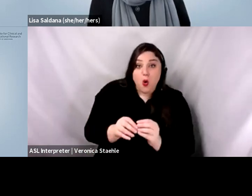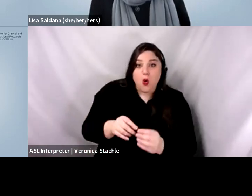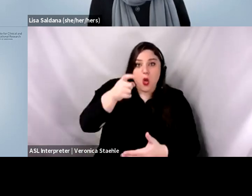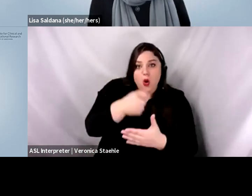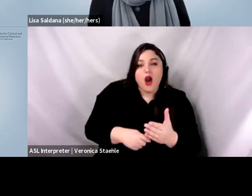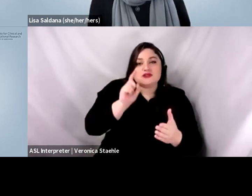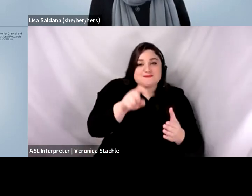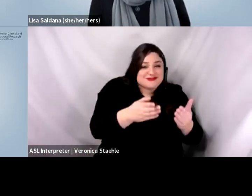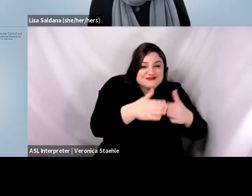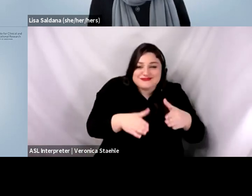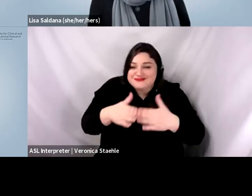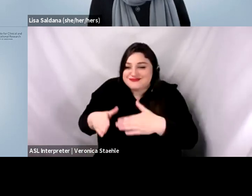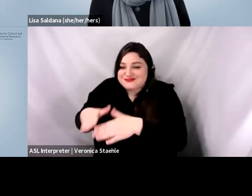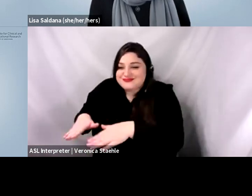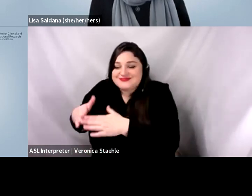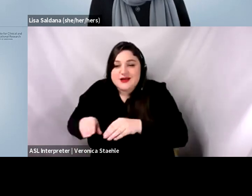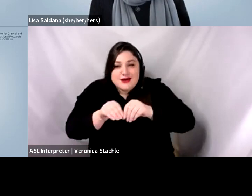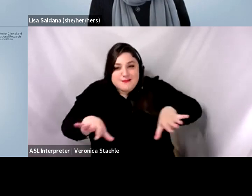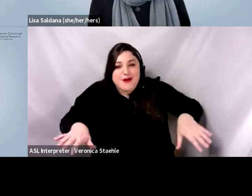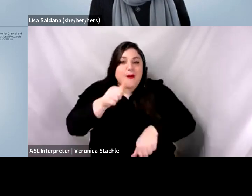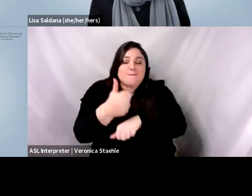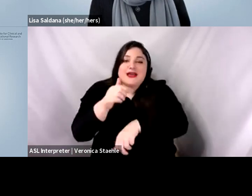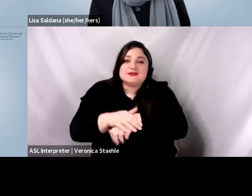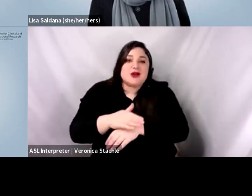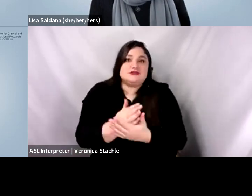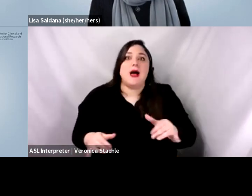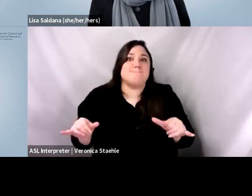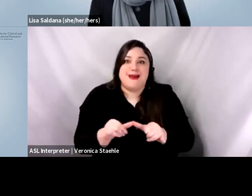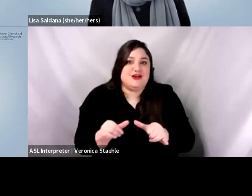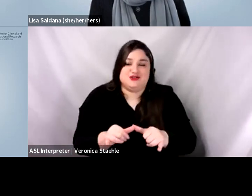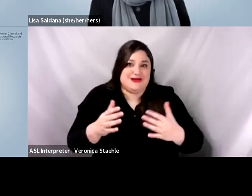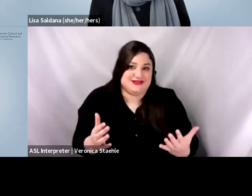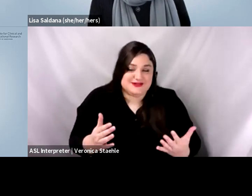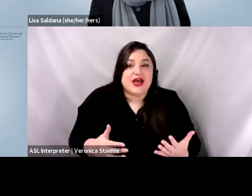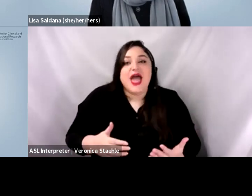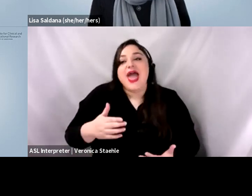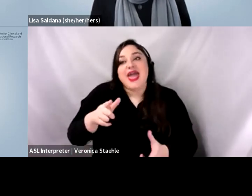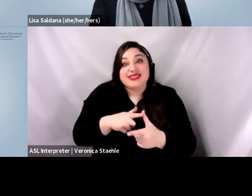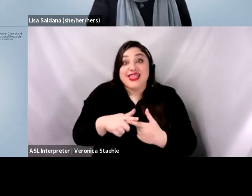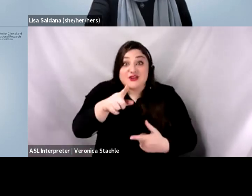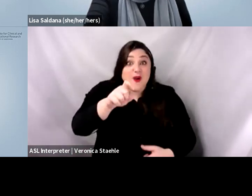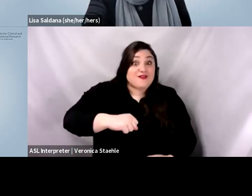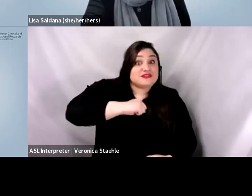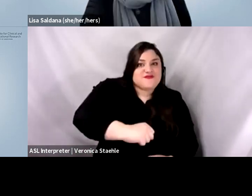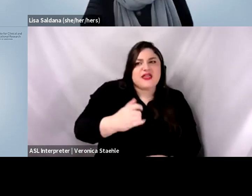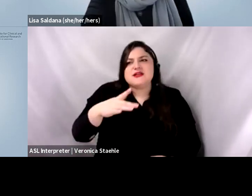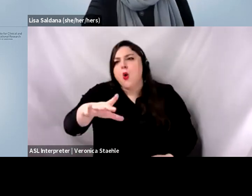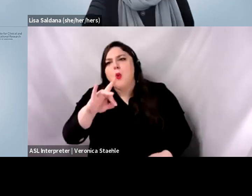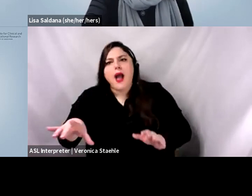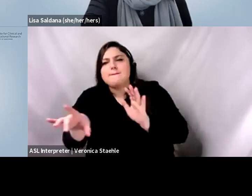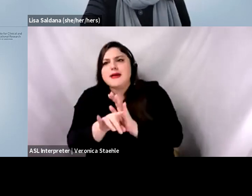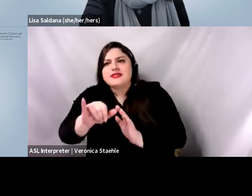some metric. And then you've got the whole argument of, well, why did you choose this metric versus another one? So I don't know, Andy, if you